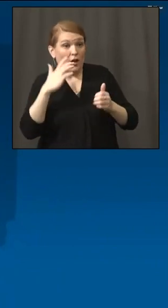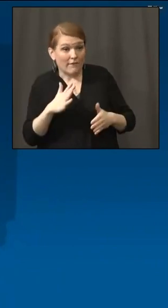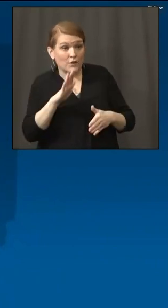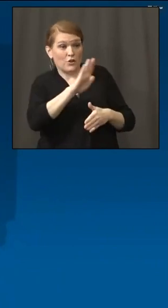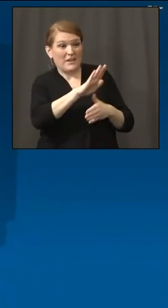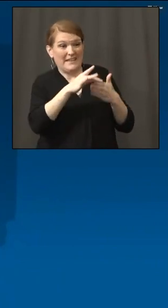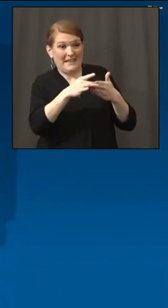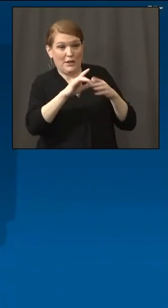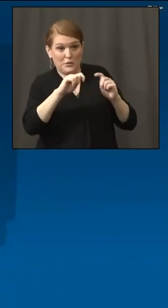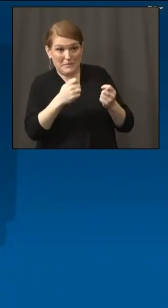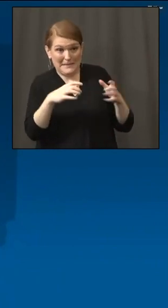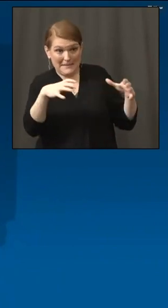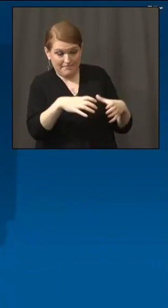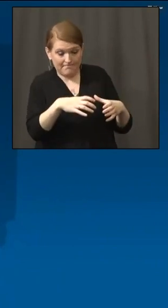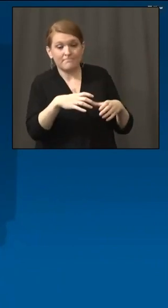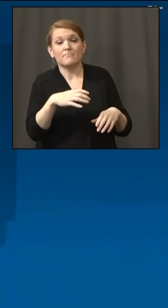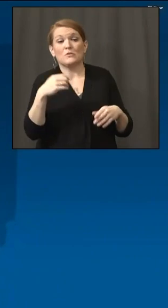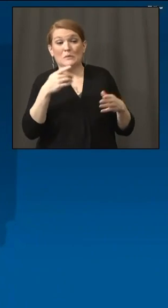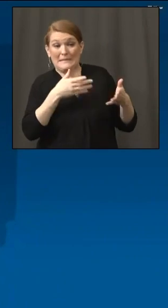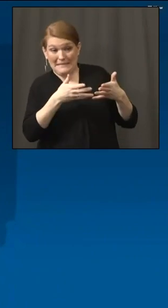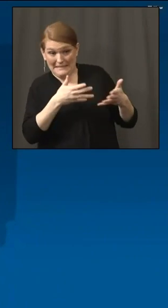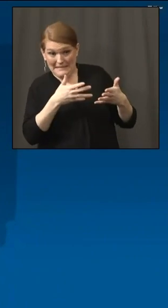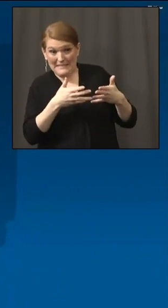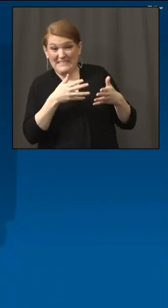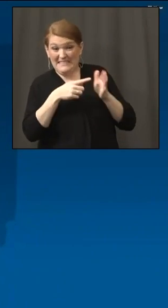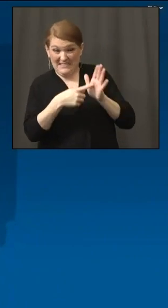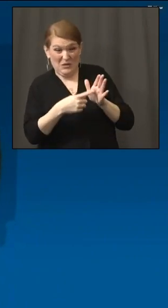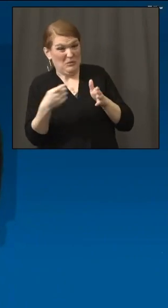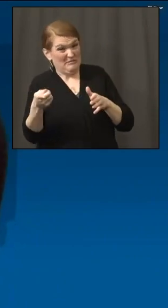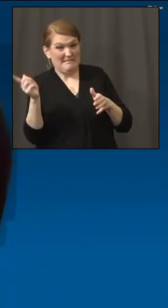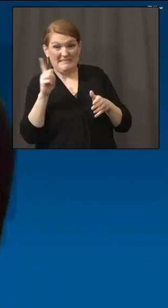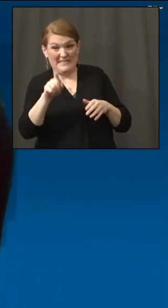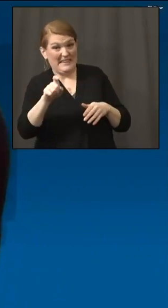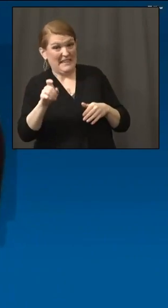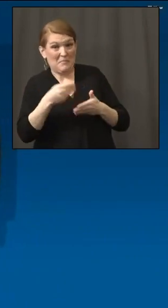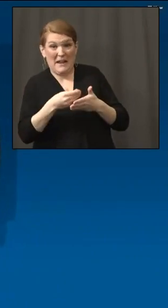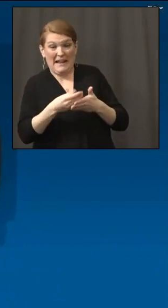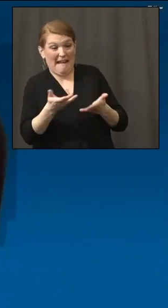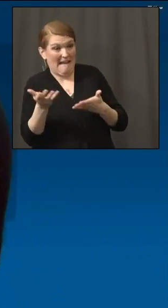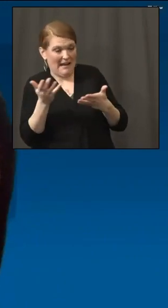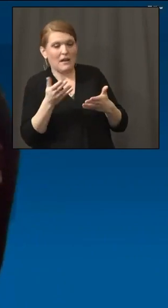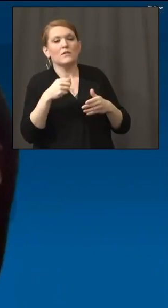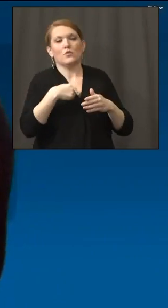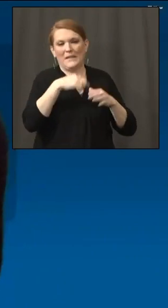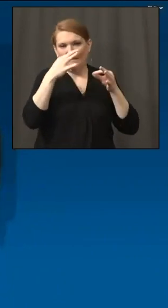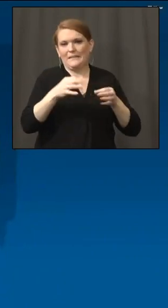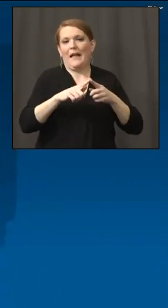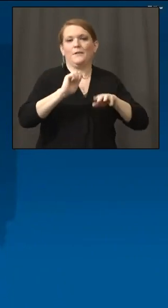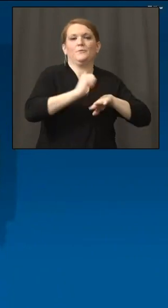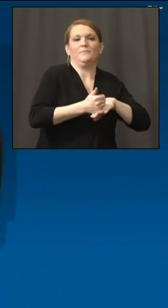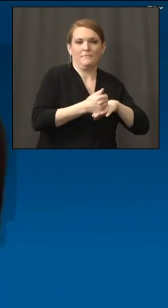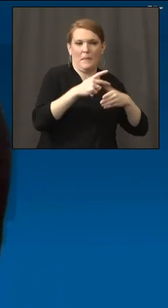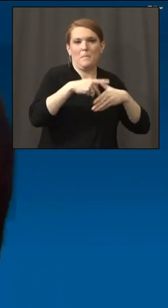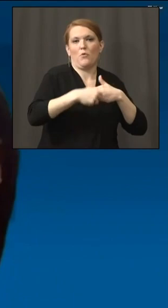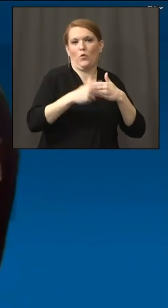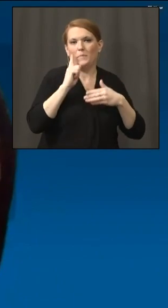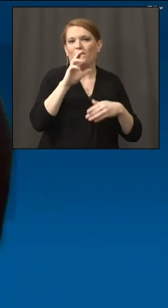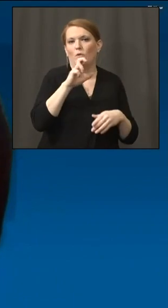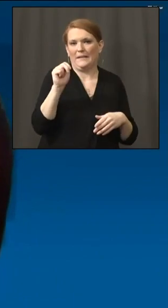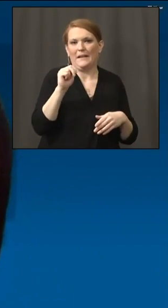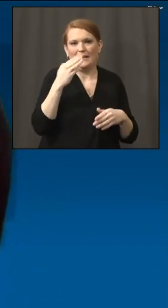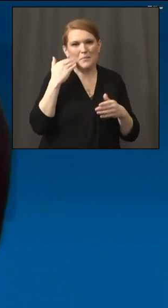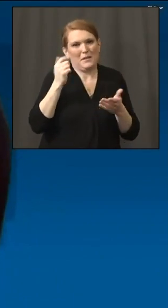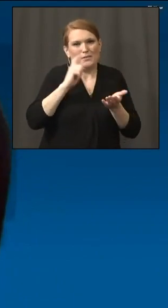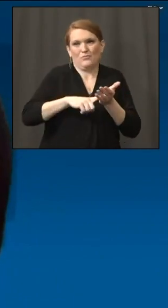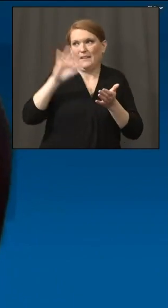to, again, launch these two grant programs to be that bridge and that shot in the arm, recognizing that there was additional